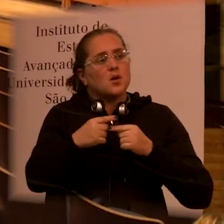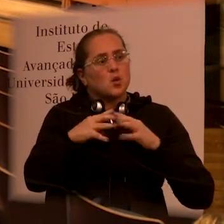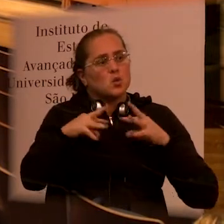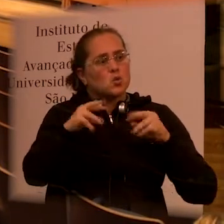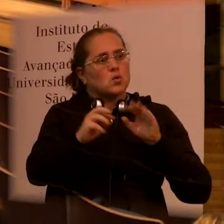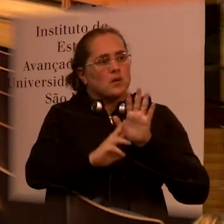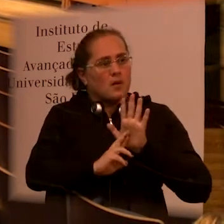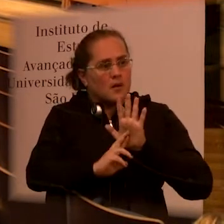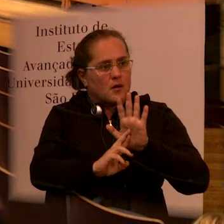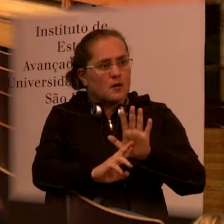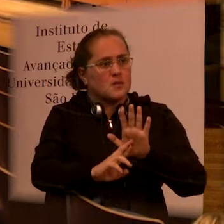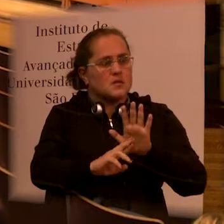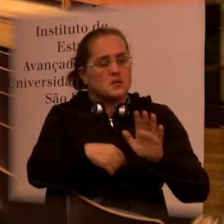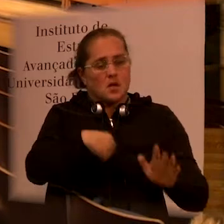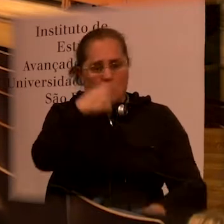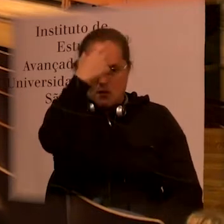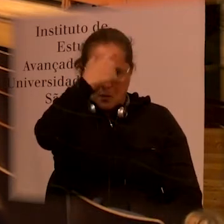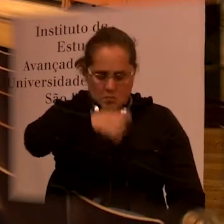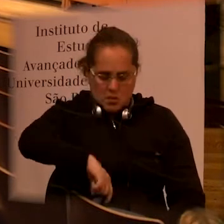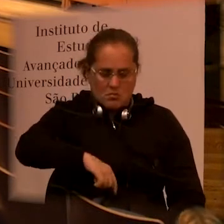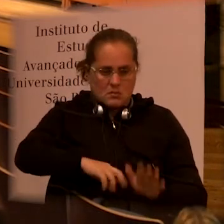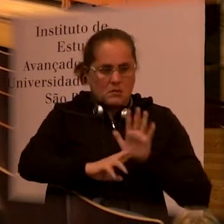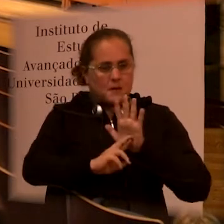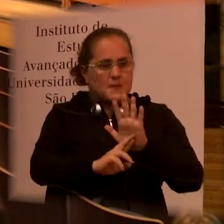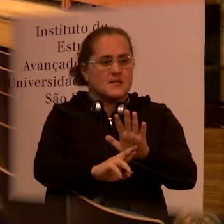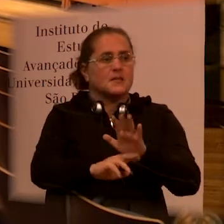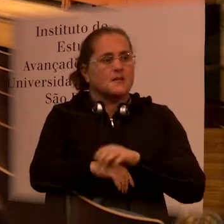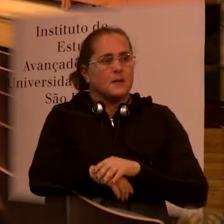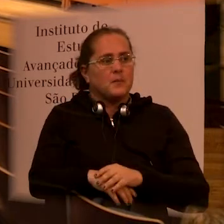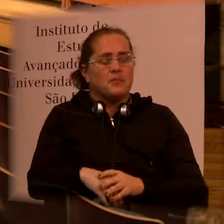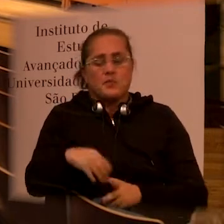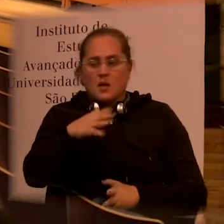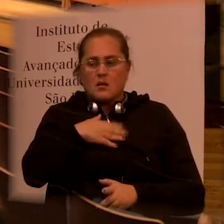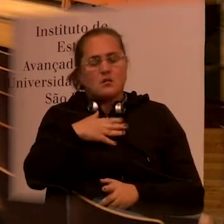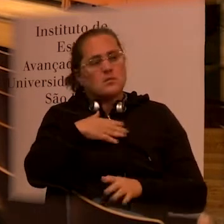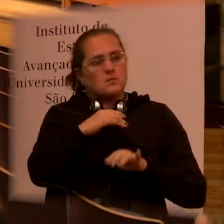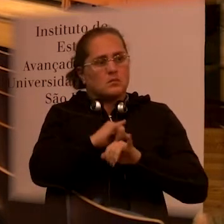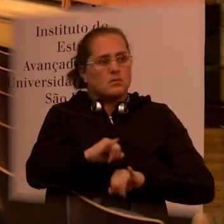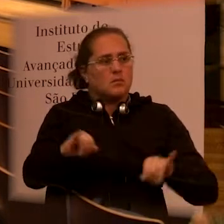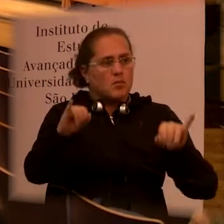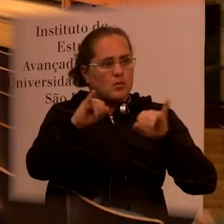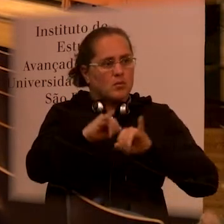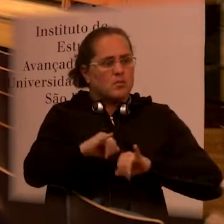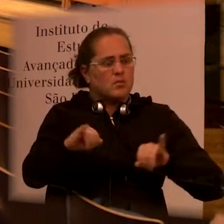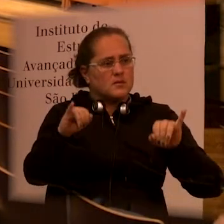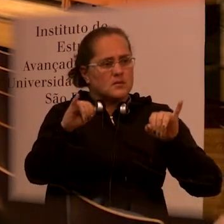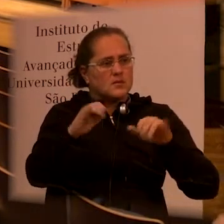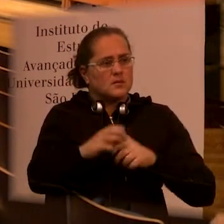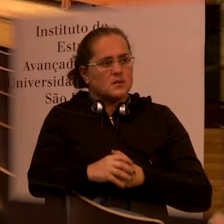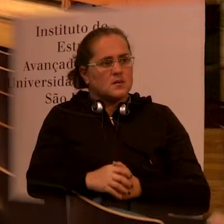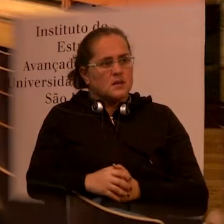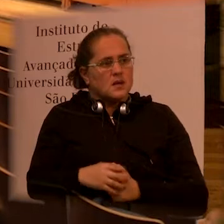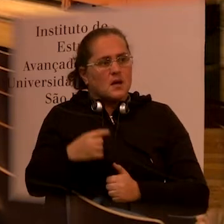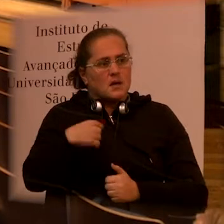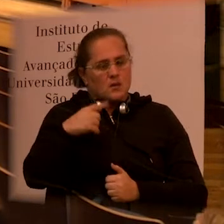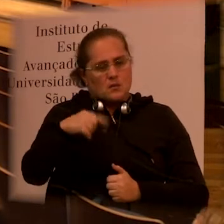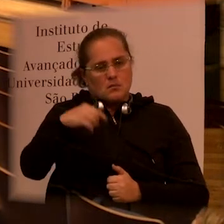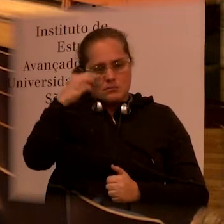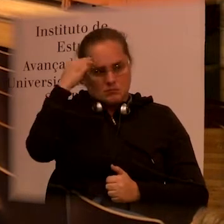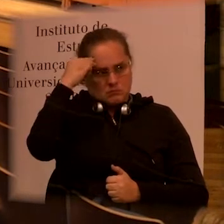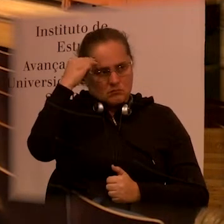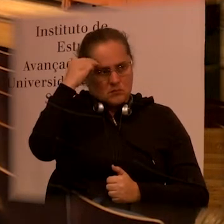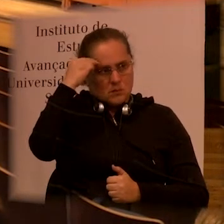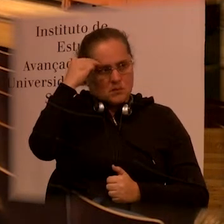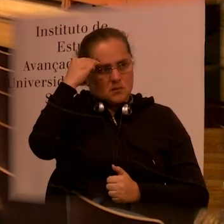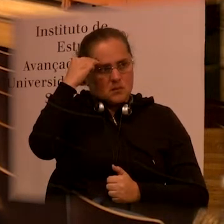represent, everything that my image represents. I am a publicist and I have some